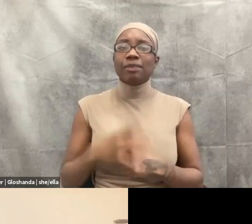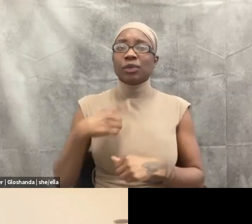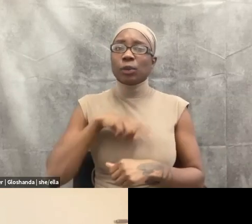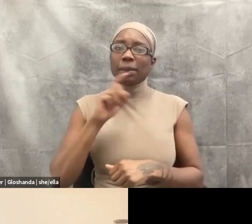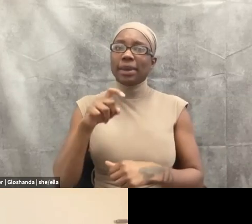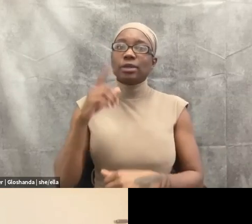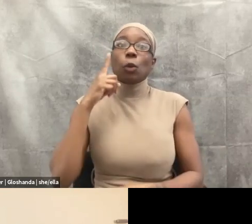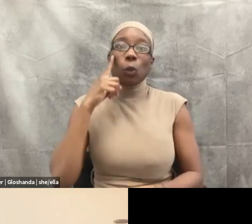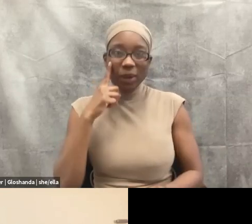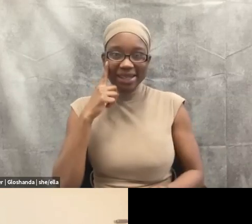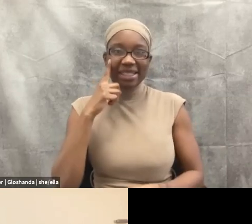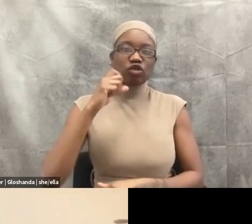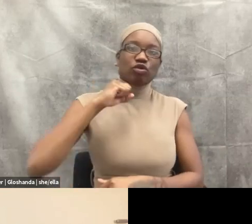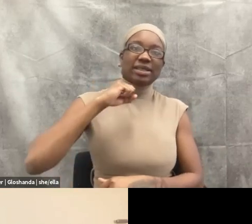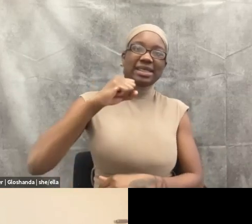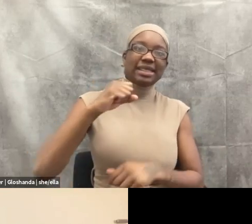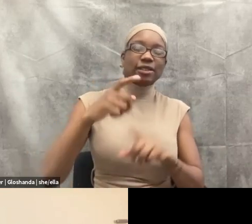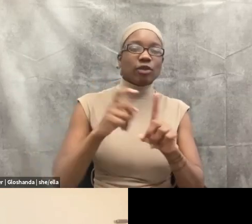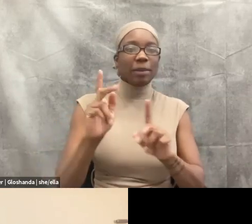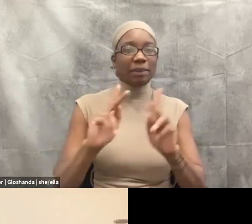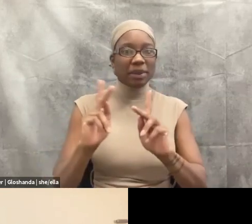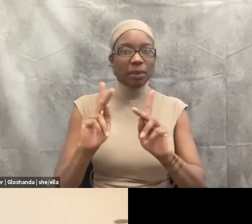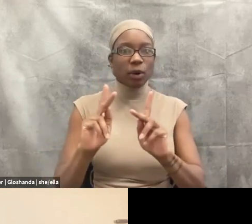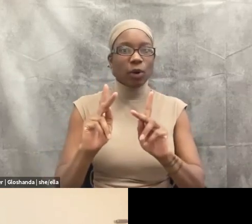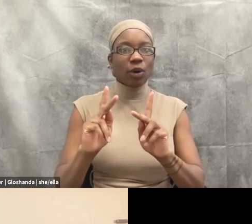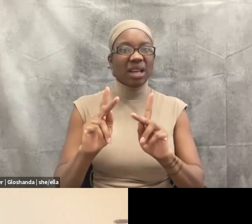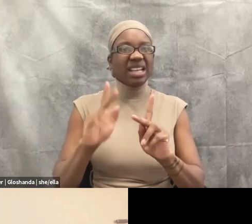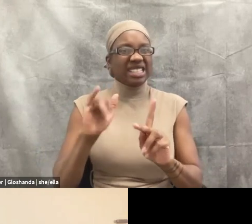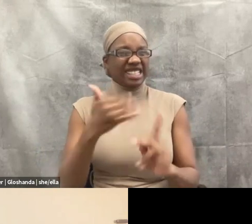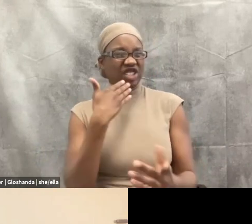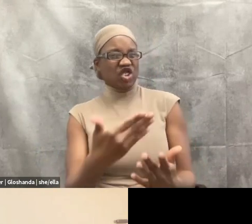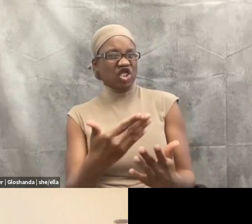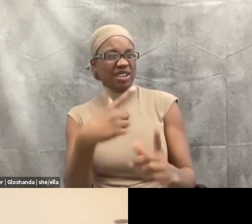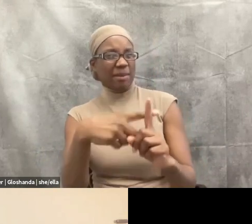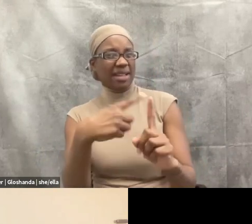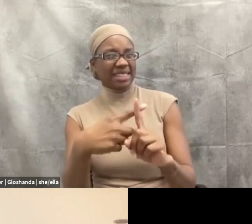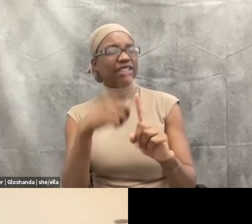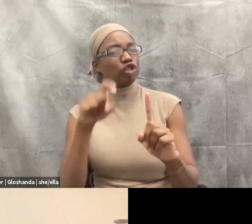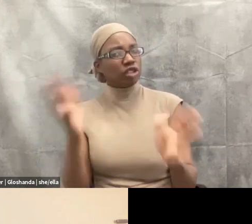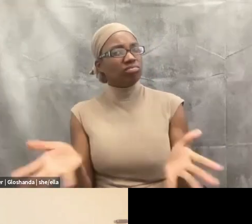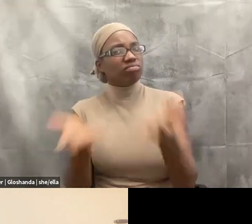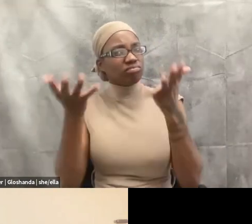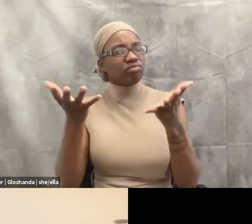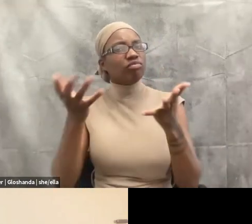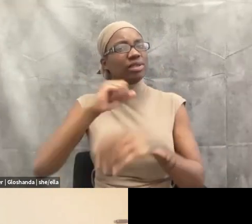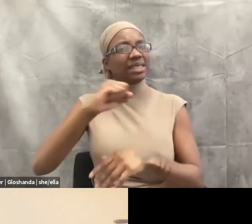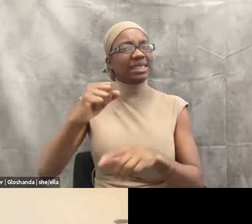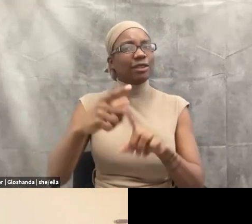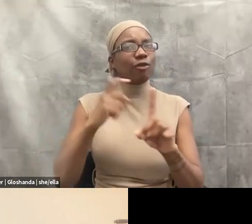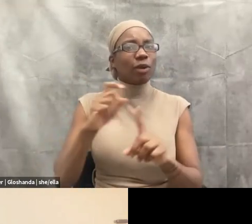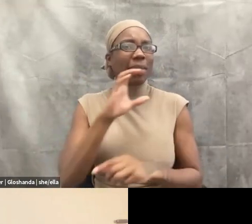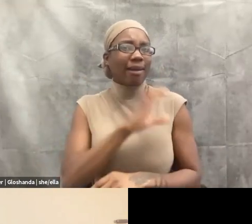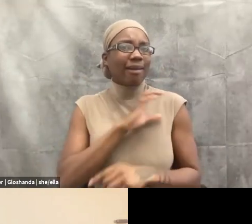Um, creating containers for people's pain so that they don't have to walk out of the door with it alone. Um, helping people develop networks of